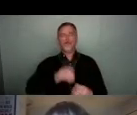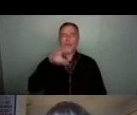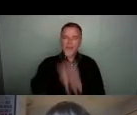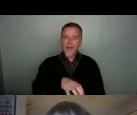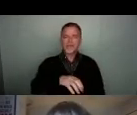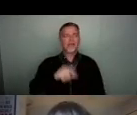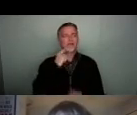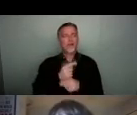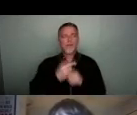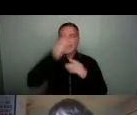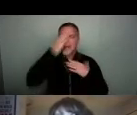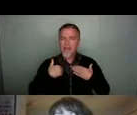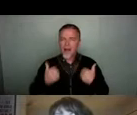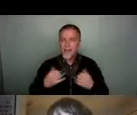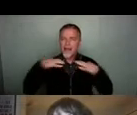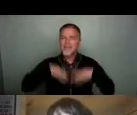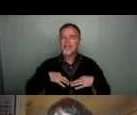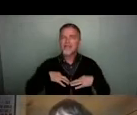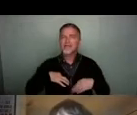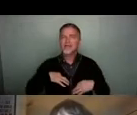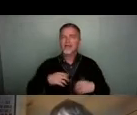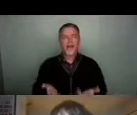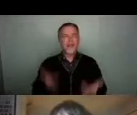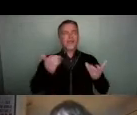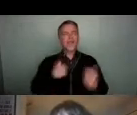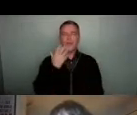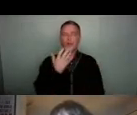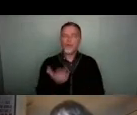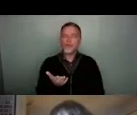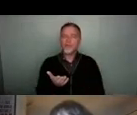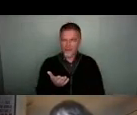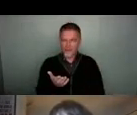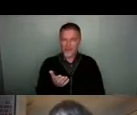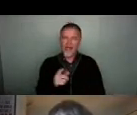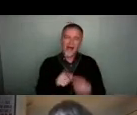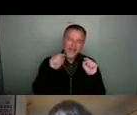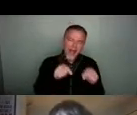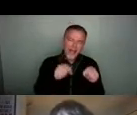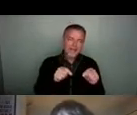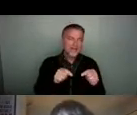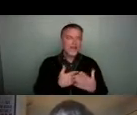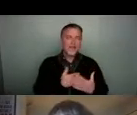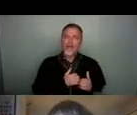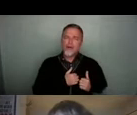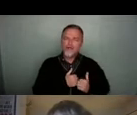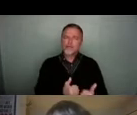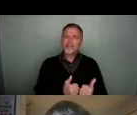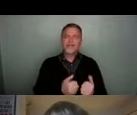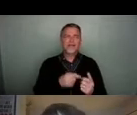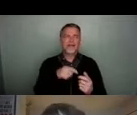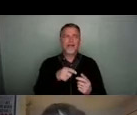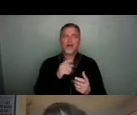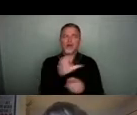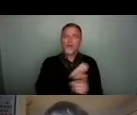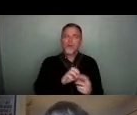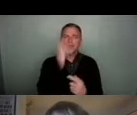health benefits, this kind of lifting mood and kind of that generosity, that community spirit felt very